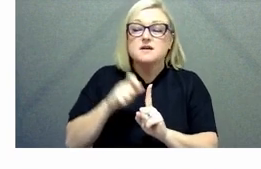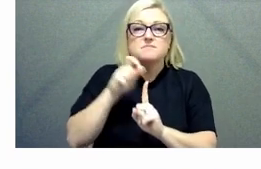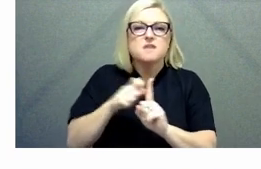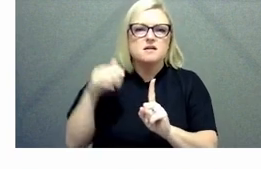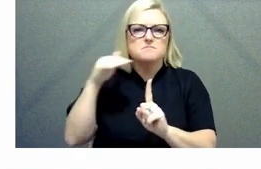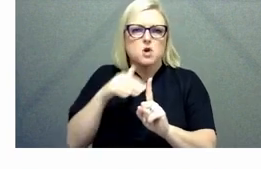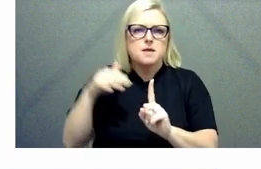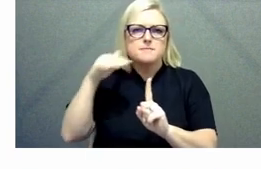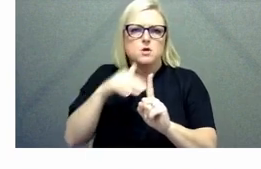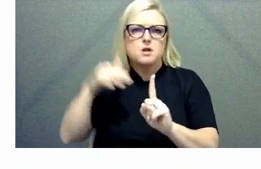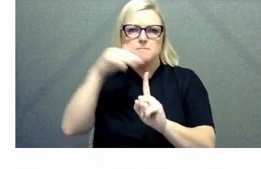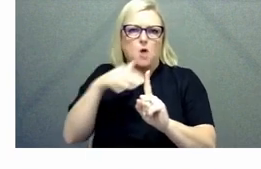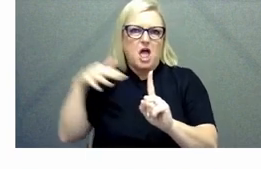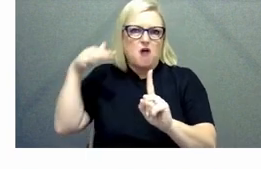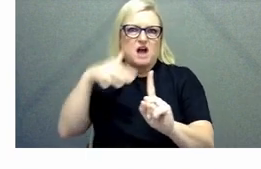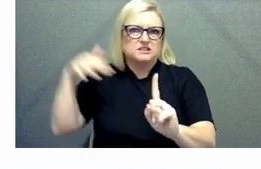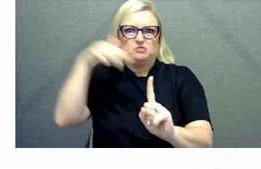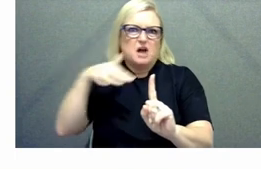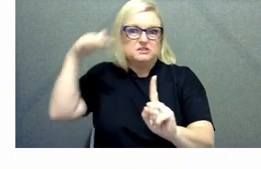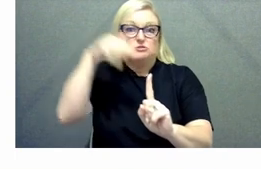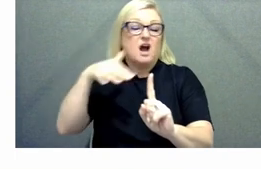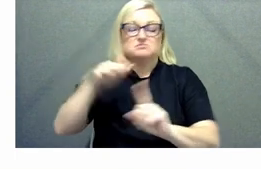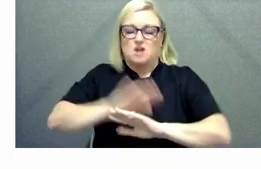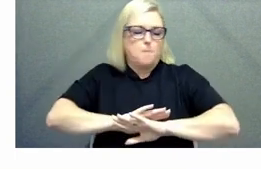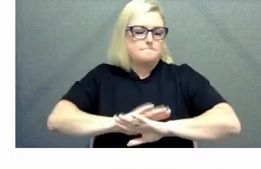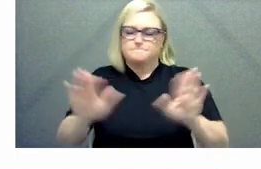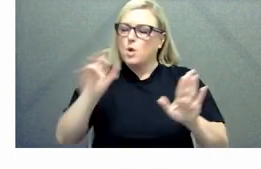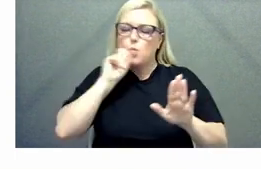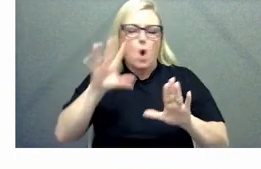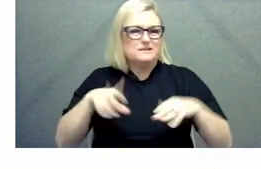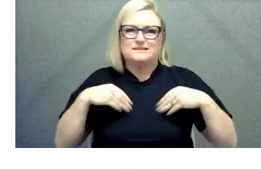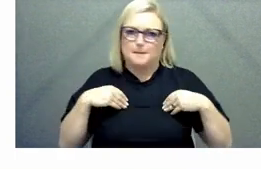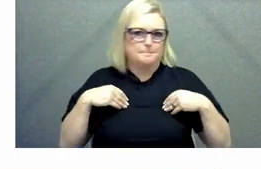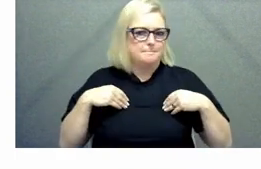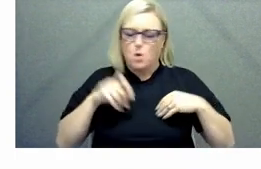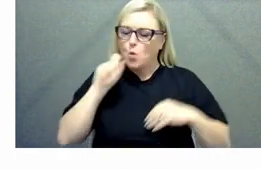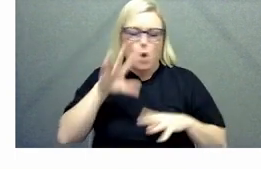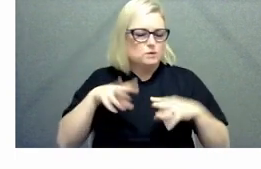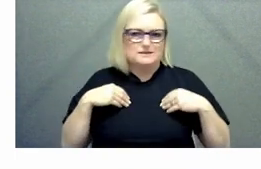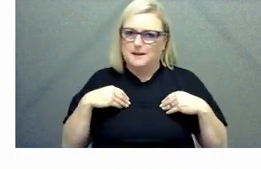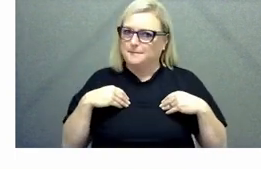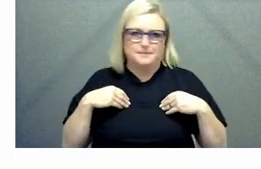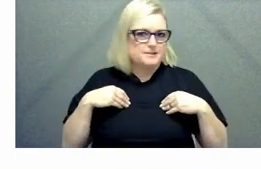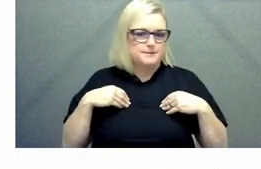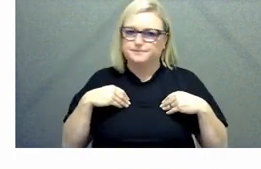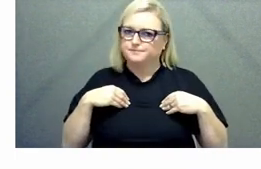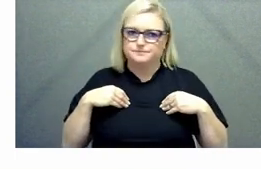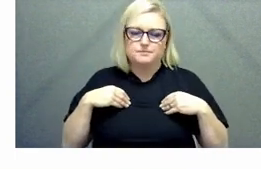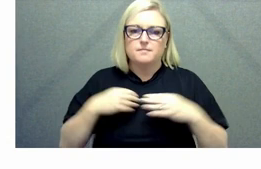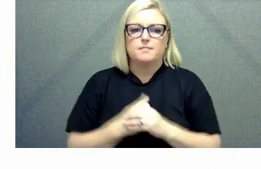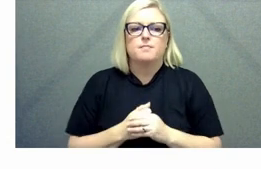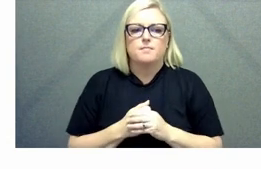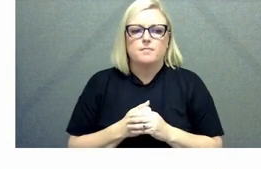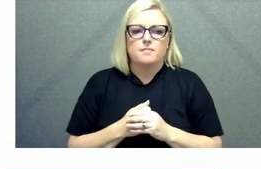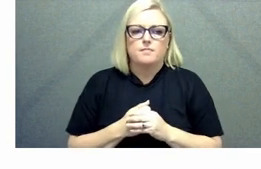harassment and discrimination have no place um in in any workplace and it's really important that we